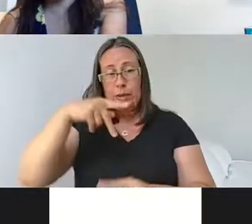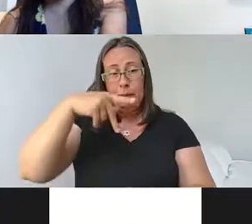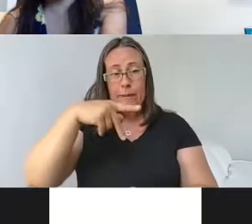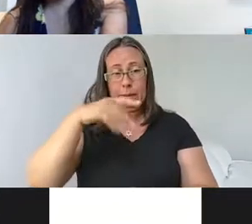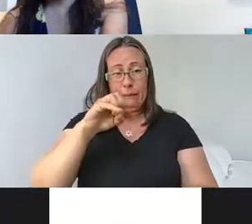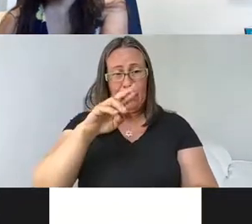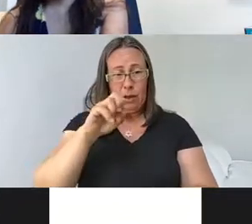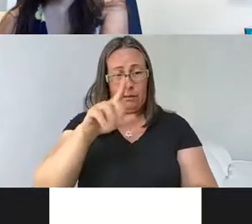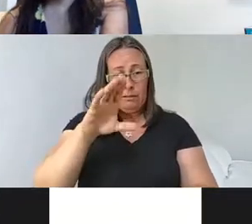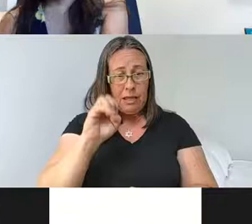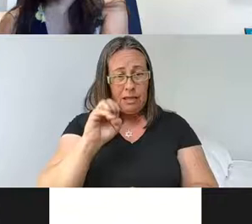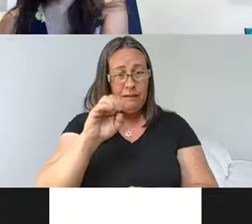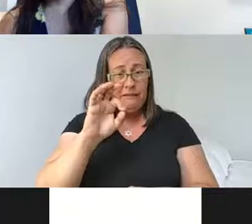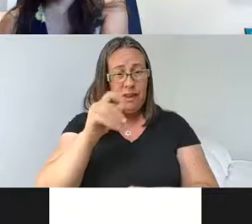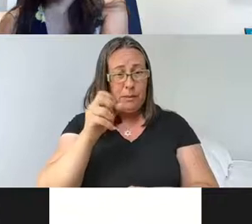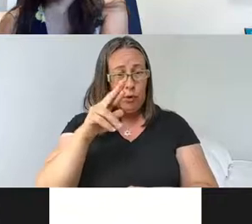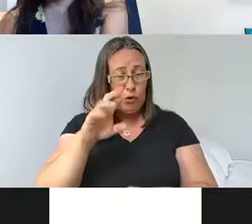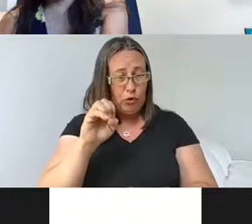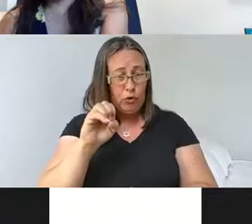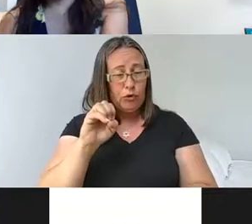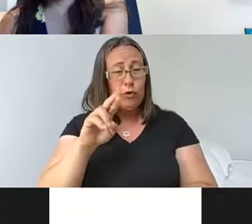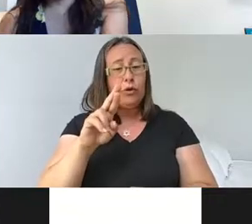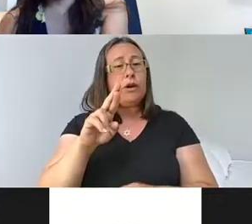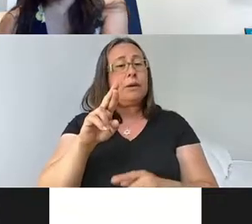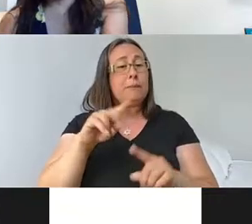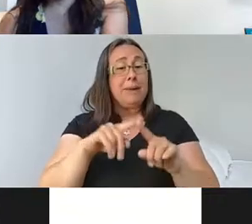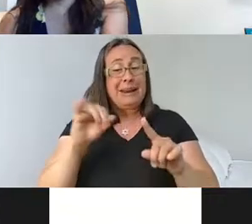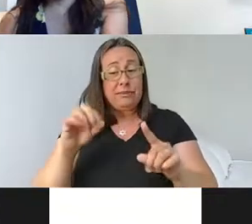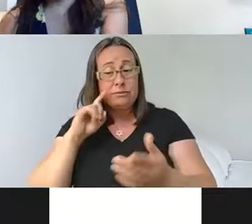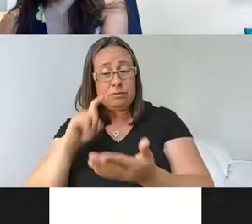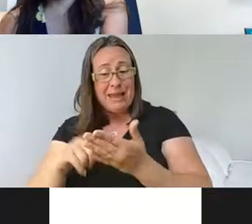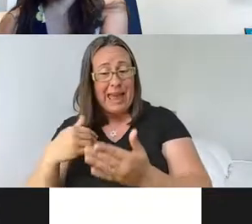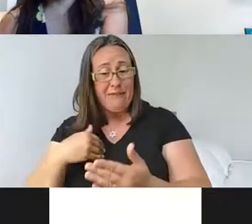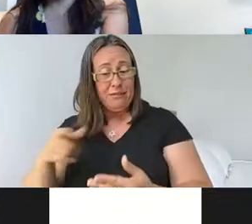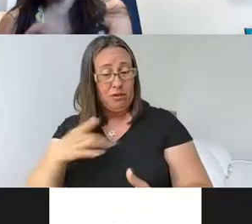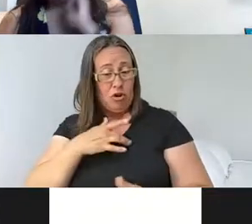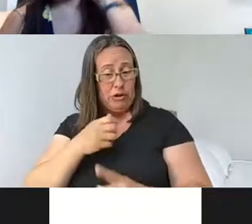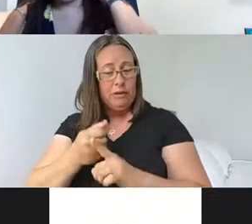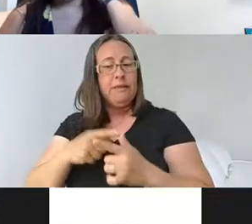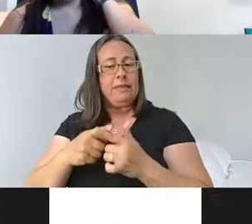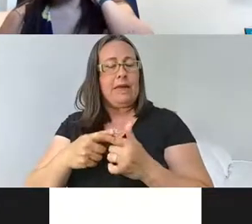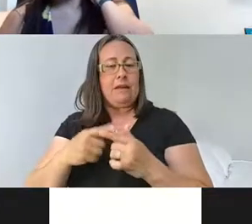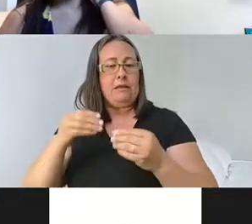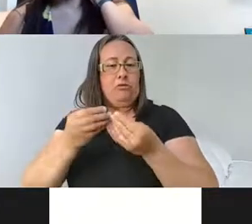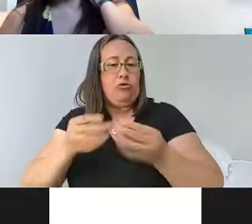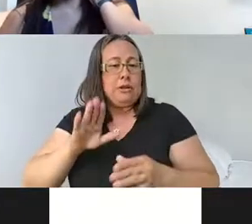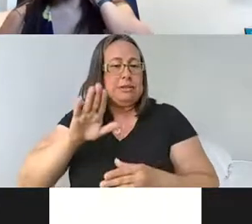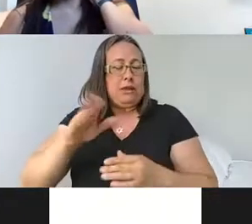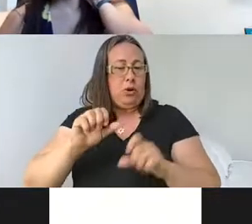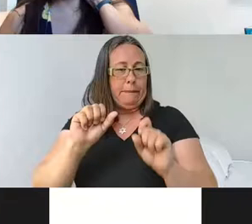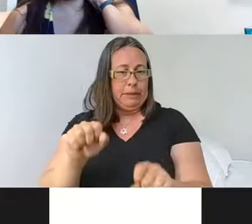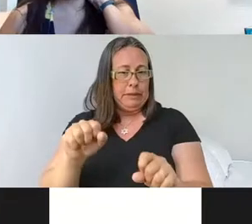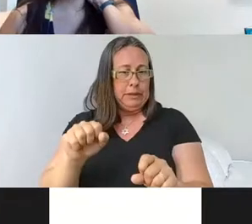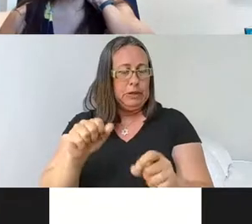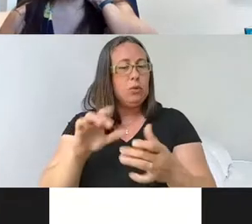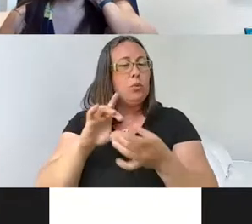fiber together. Um, but when we do this in animals that have had a cardiac arrest, we see that they've lost their ability to potentiate, um, relative to